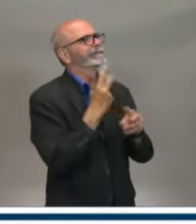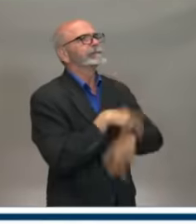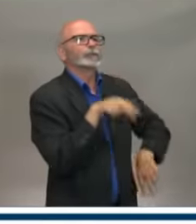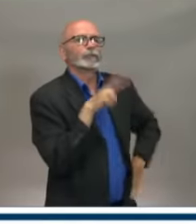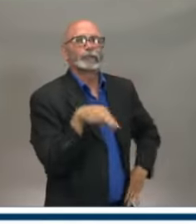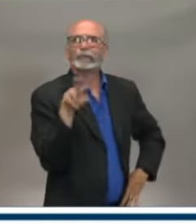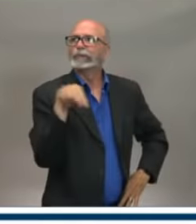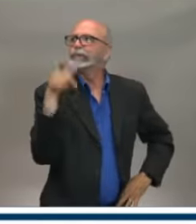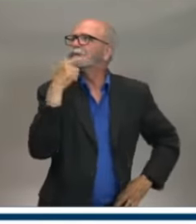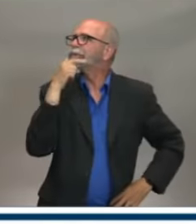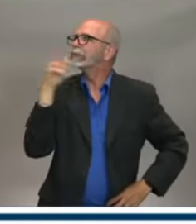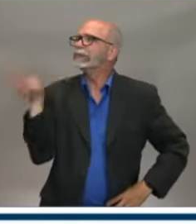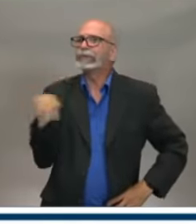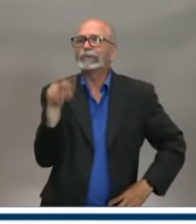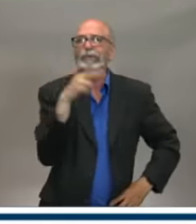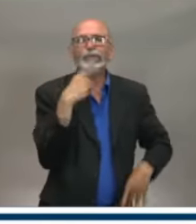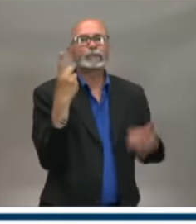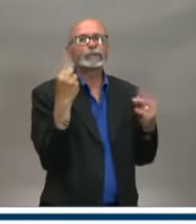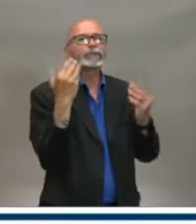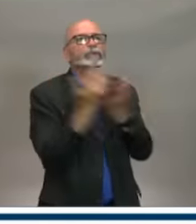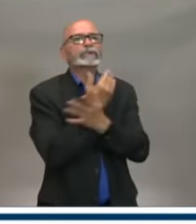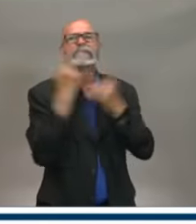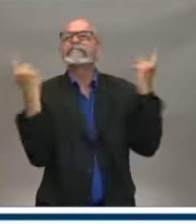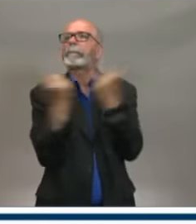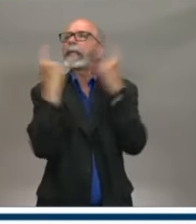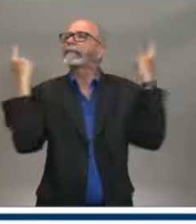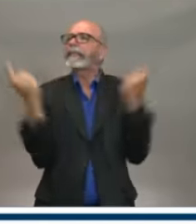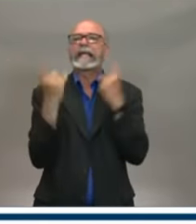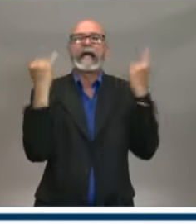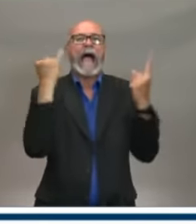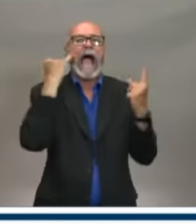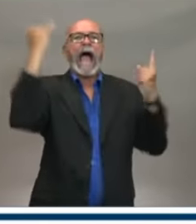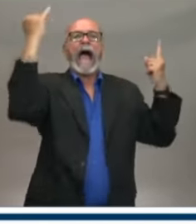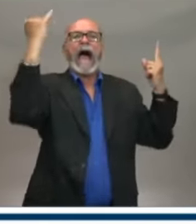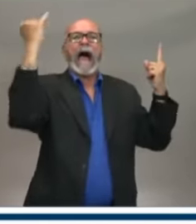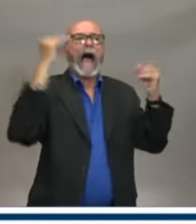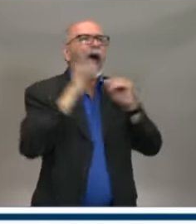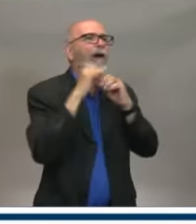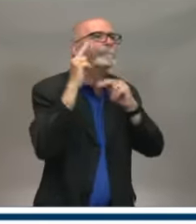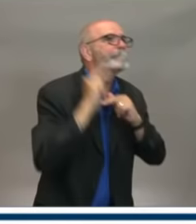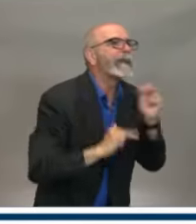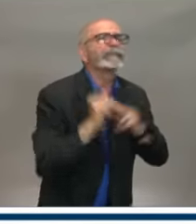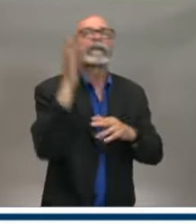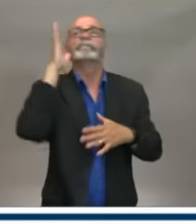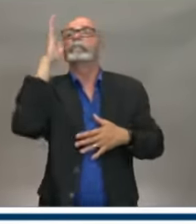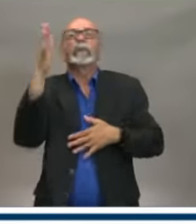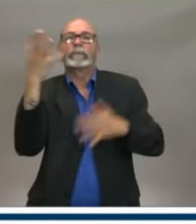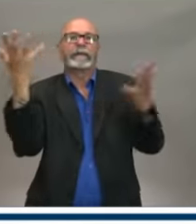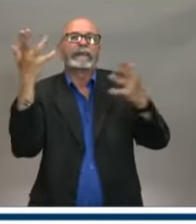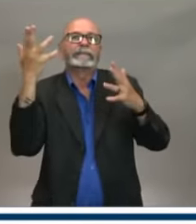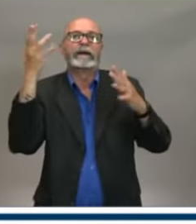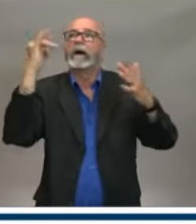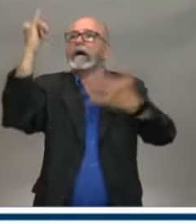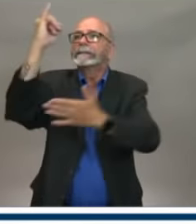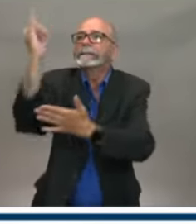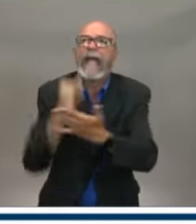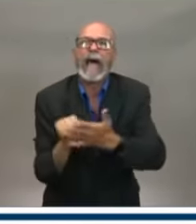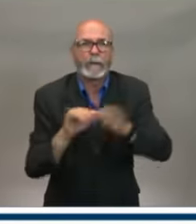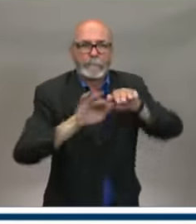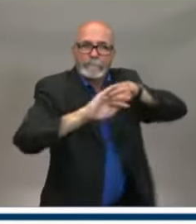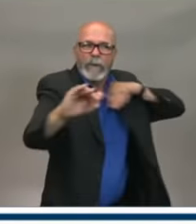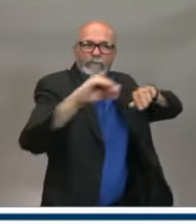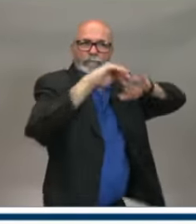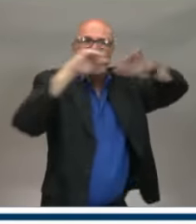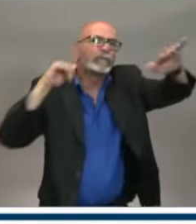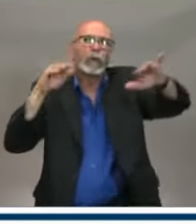footprints, whether it's a rebuild or a redesign. But we'll enter into conversations with Northwood